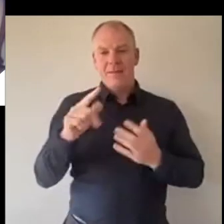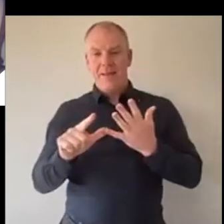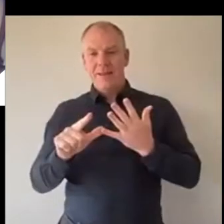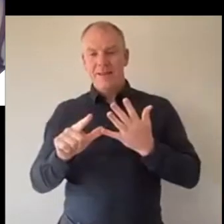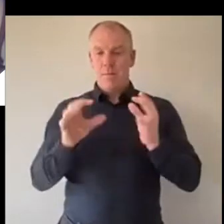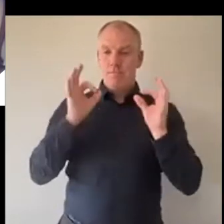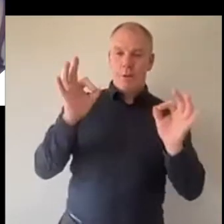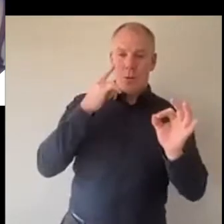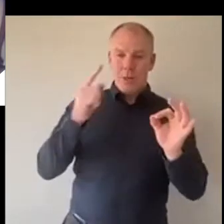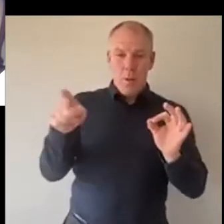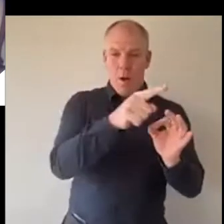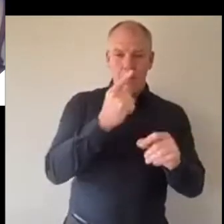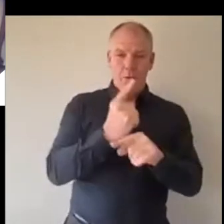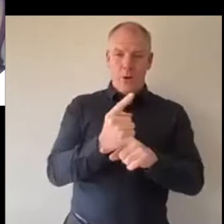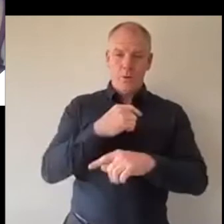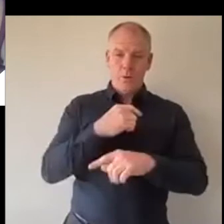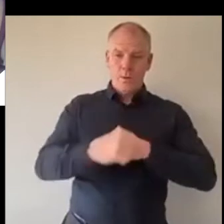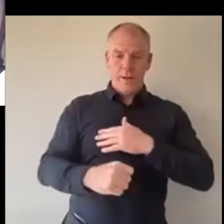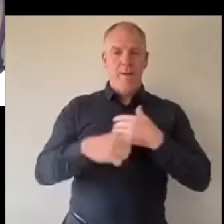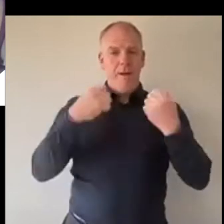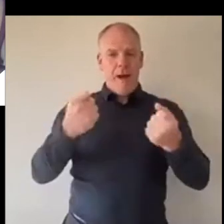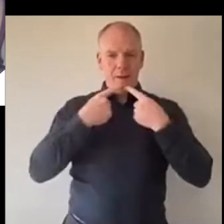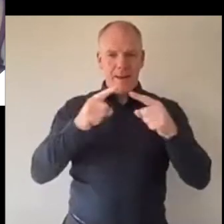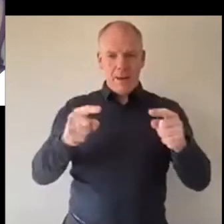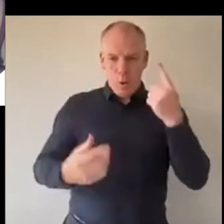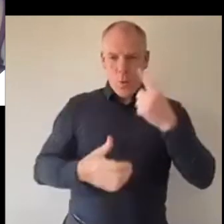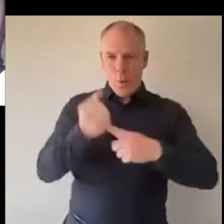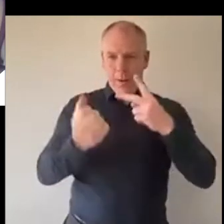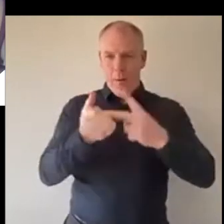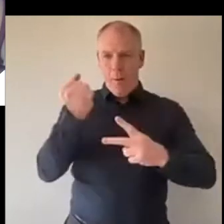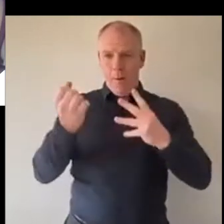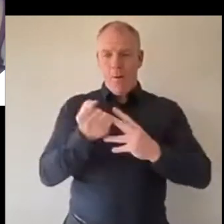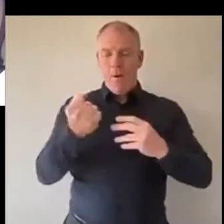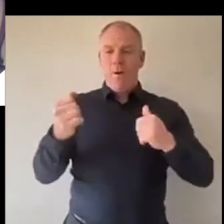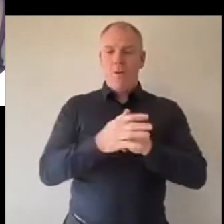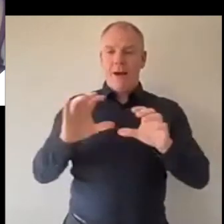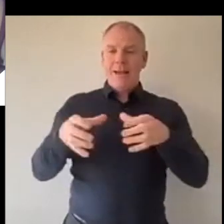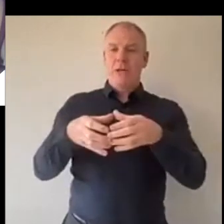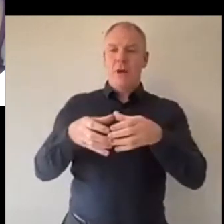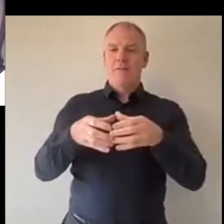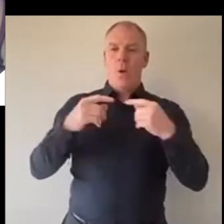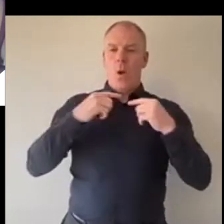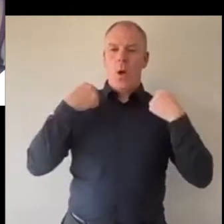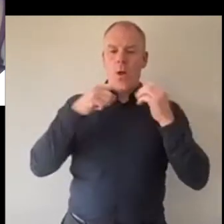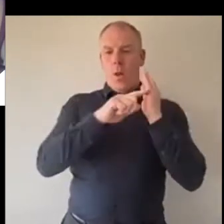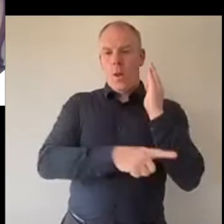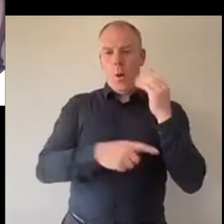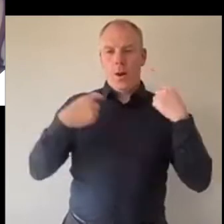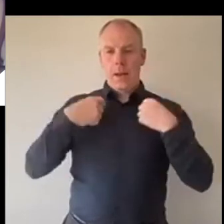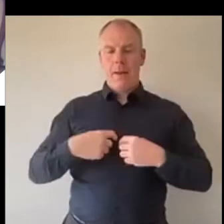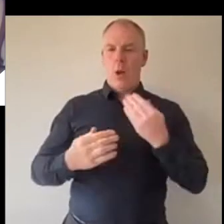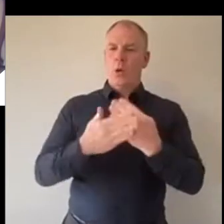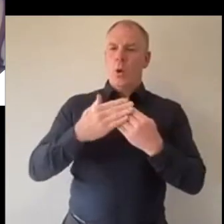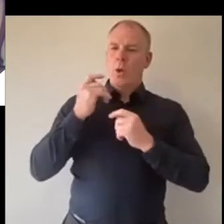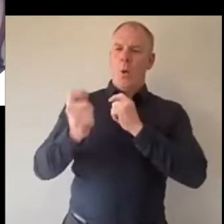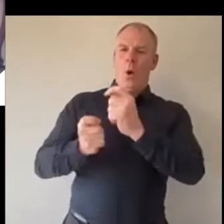and have our announce our winners of this category of the Lord Mayor Youth Awards. So as some of you